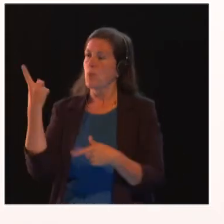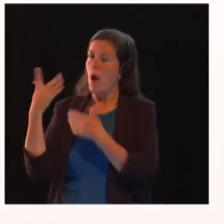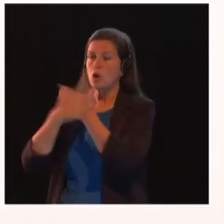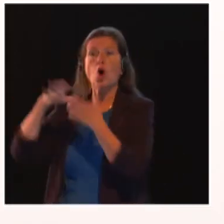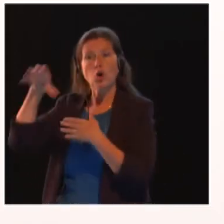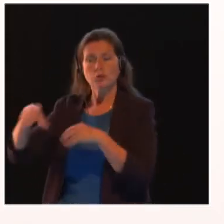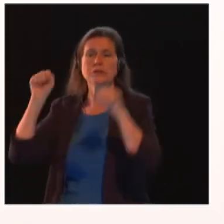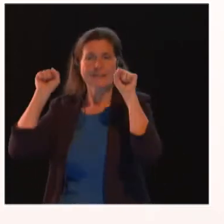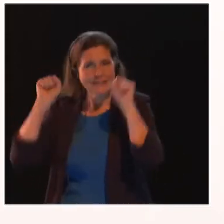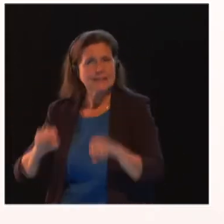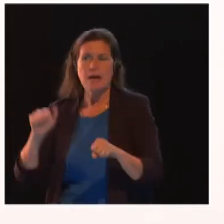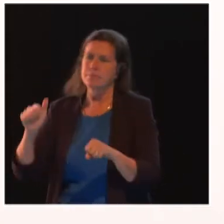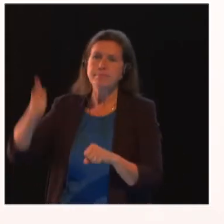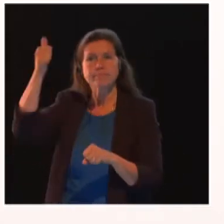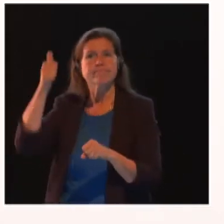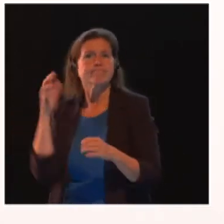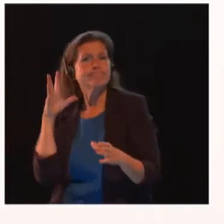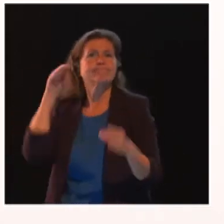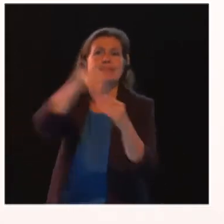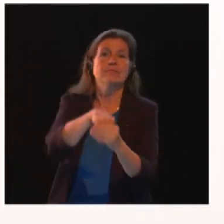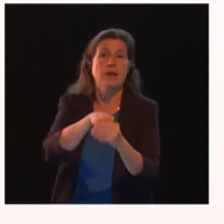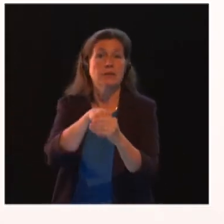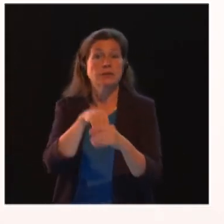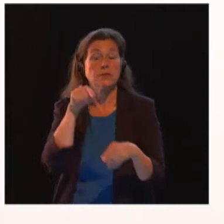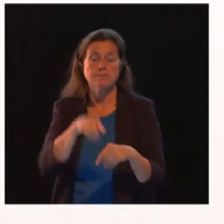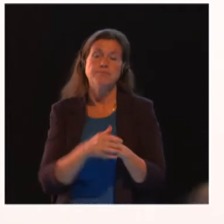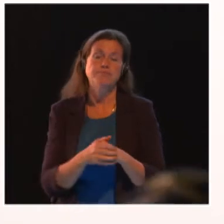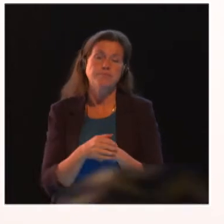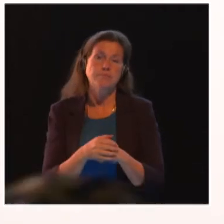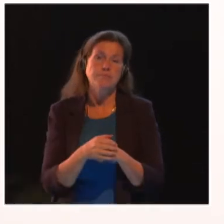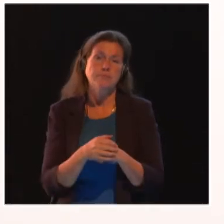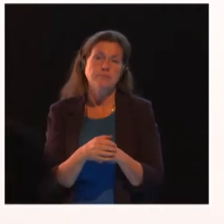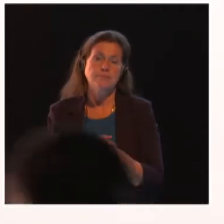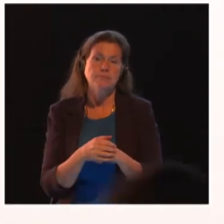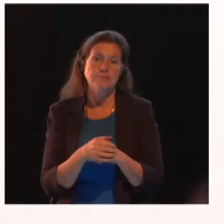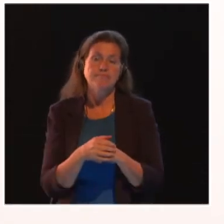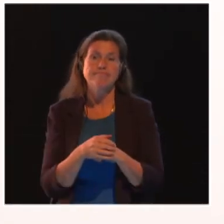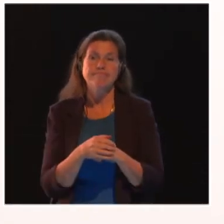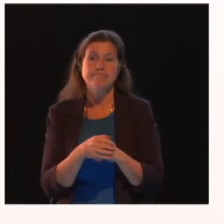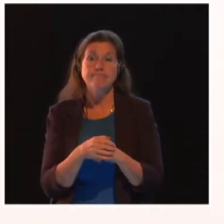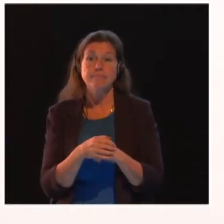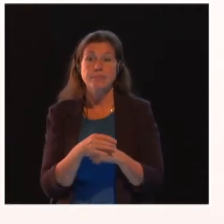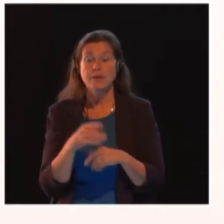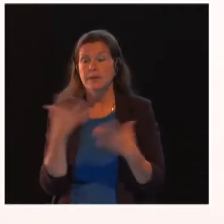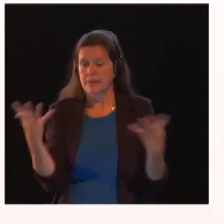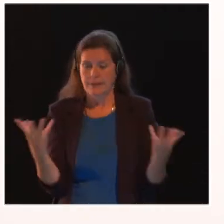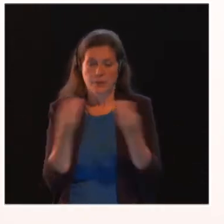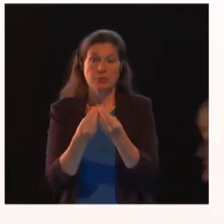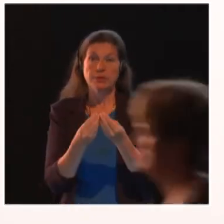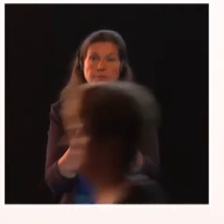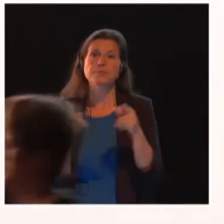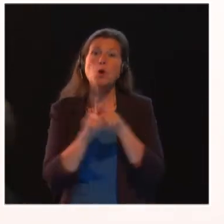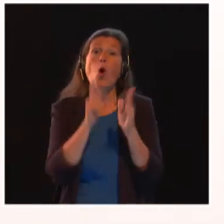main intervention a country can make when it comes to violence against girls? A combination of passing the law, so that it is illegal,